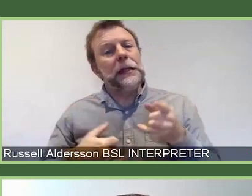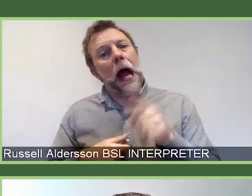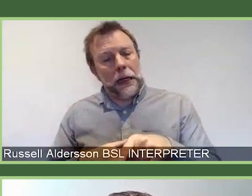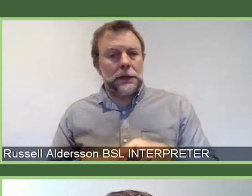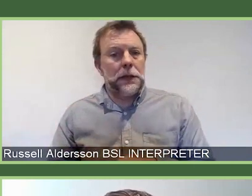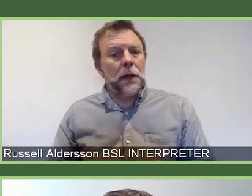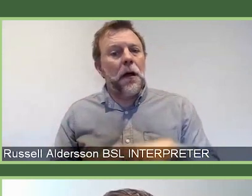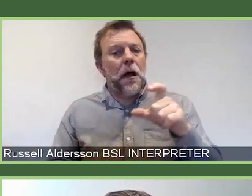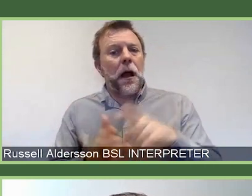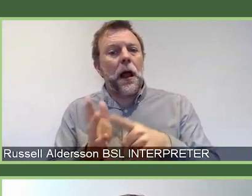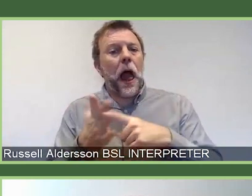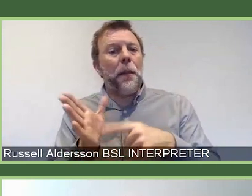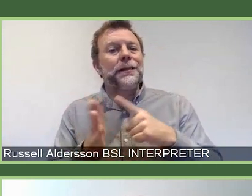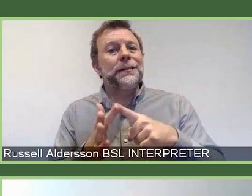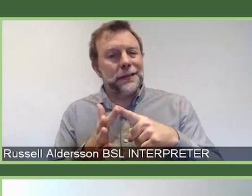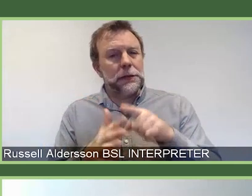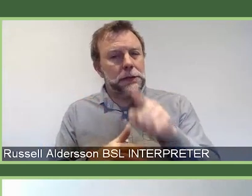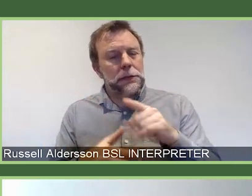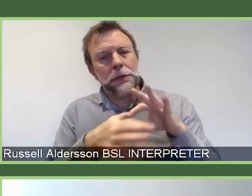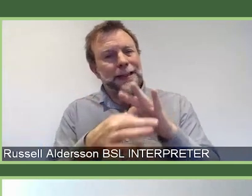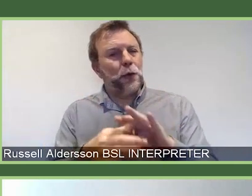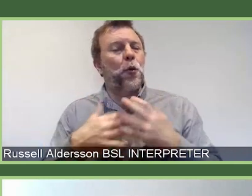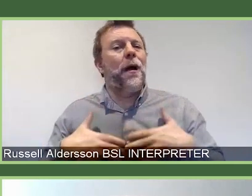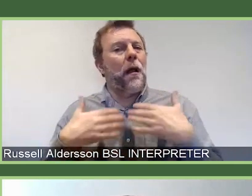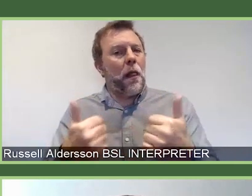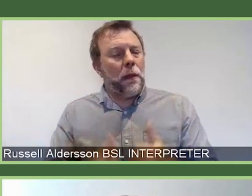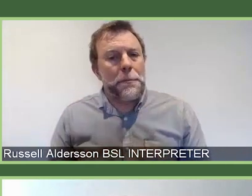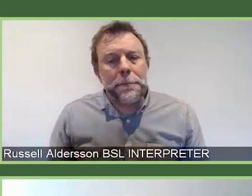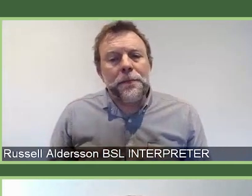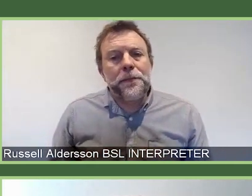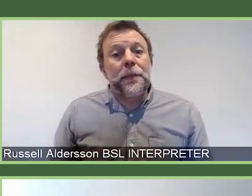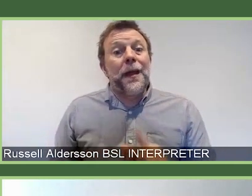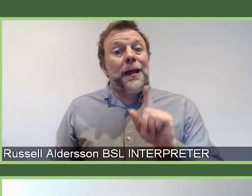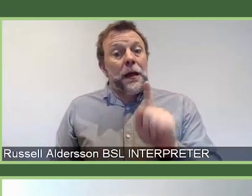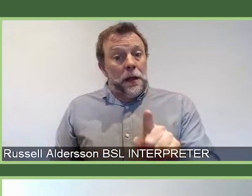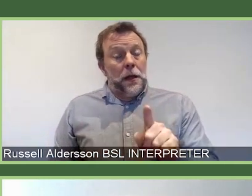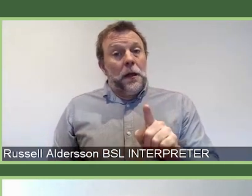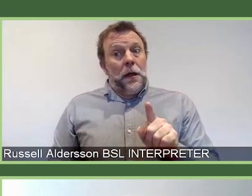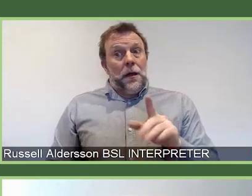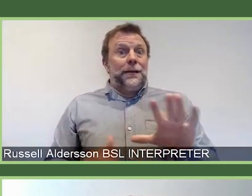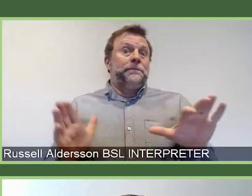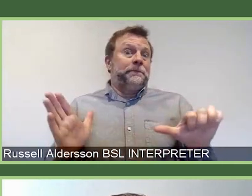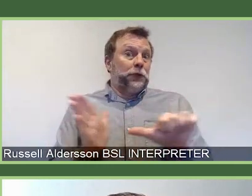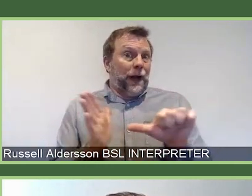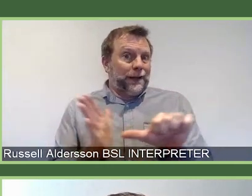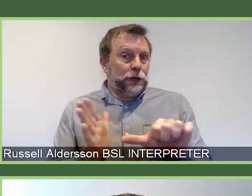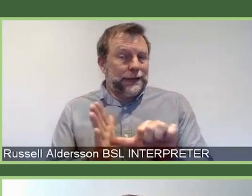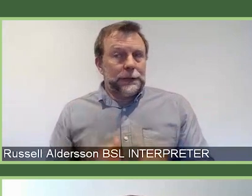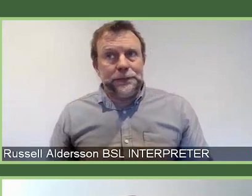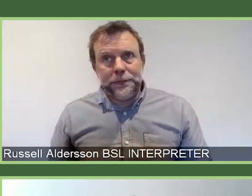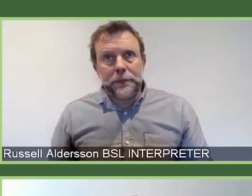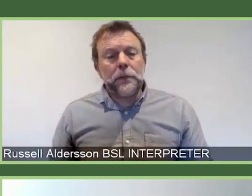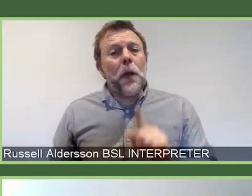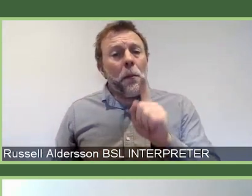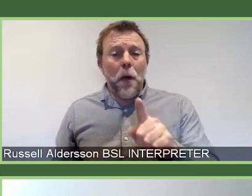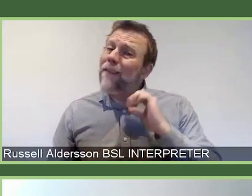I should, at this point, say that alongside discovery research and health challenges is our commitment to